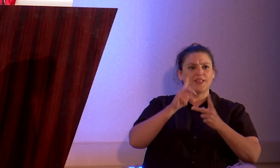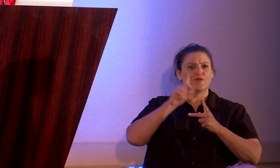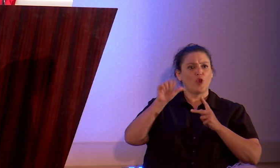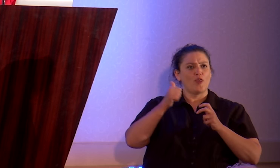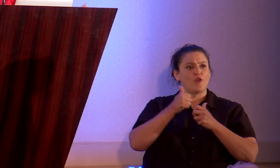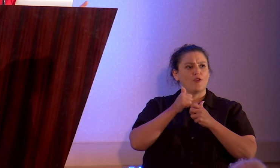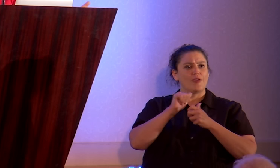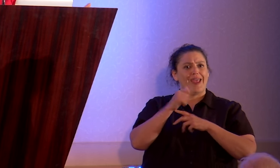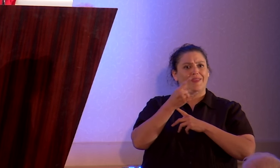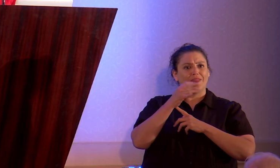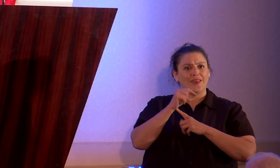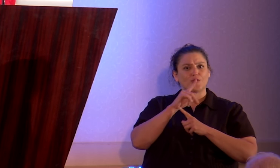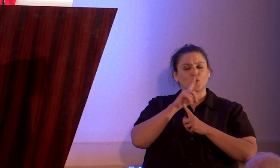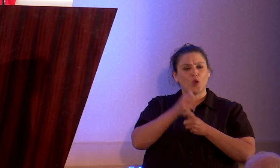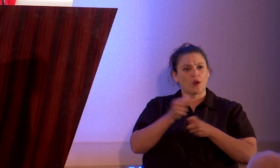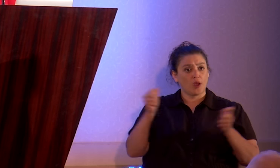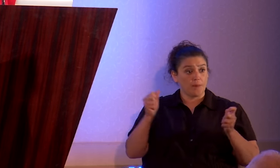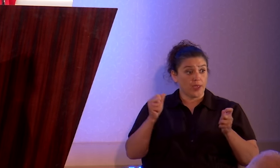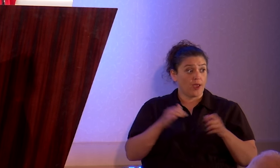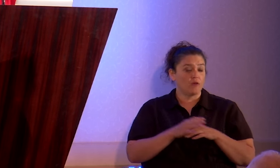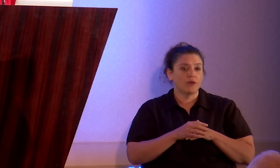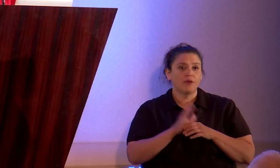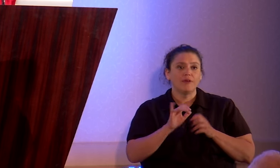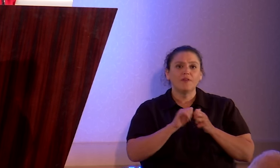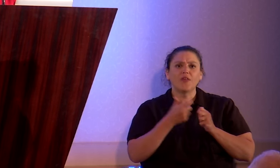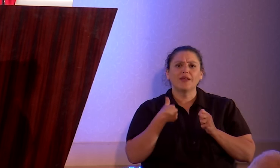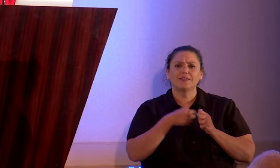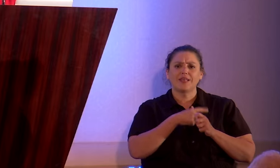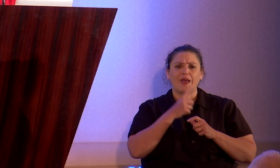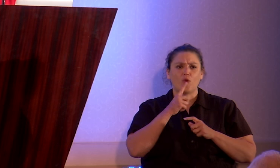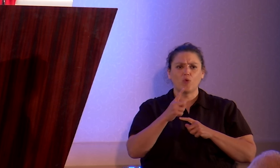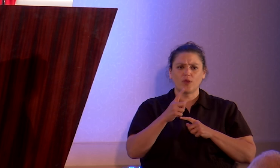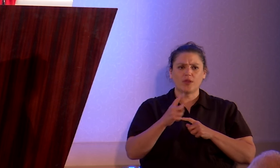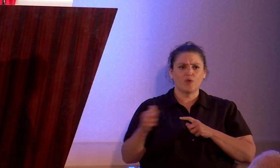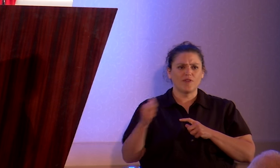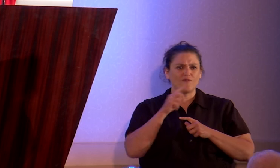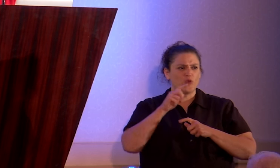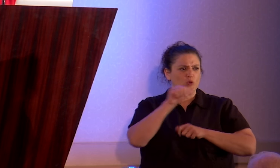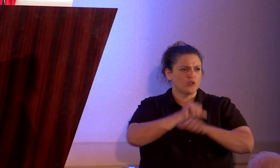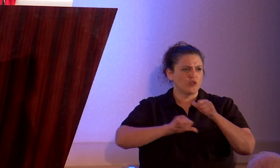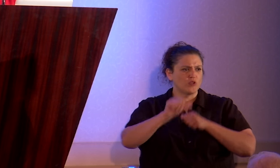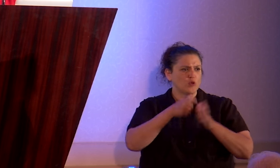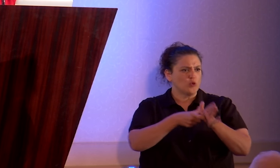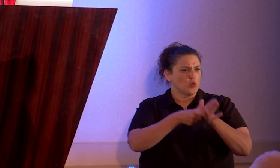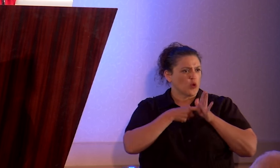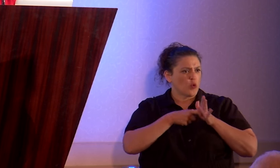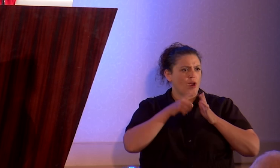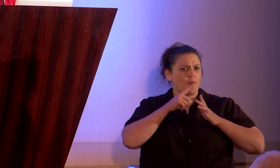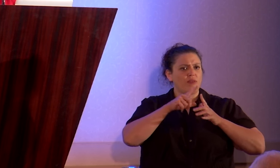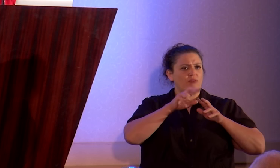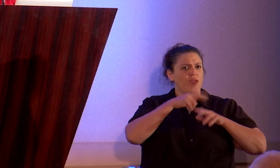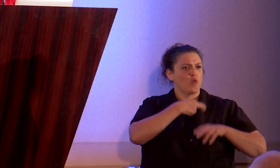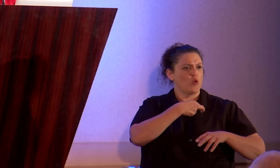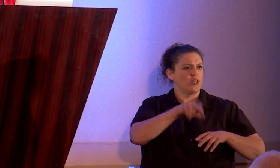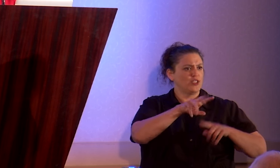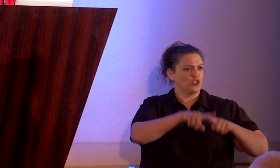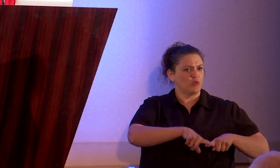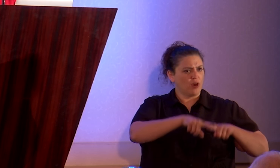coming out. Coming Out is how we refuse the social consent that religion relies on to perpetuate itself.